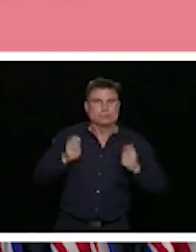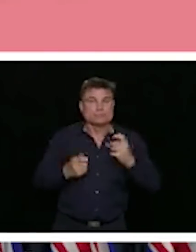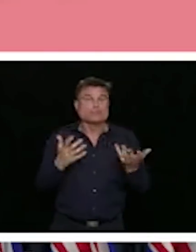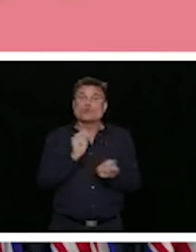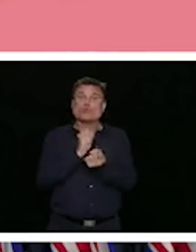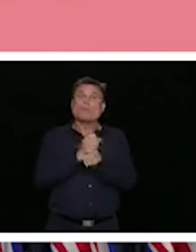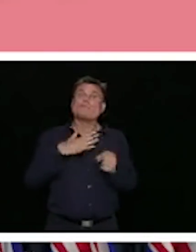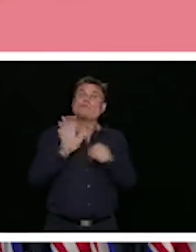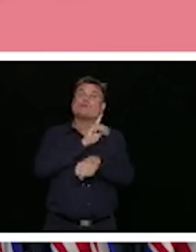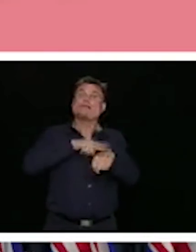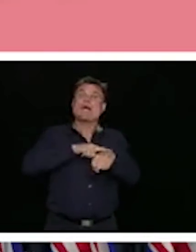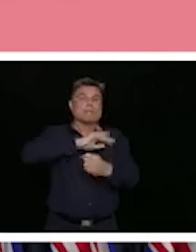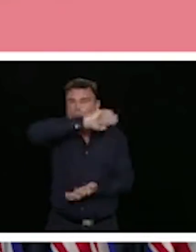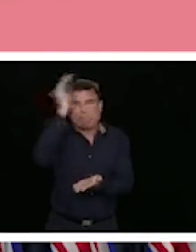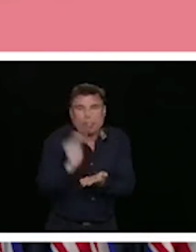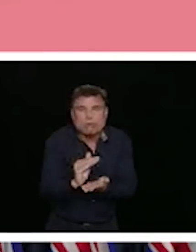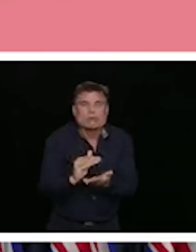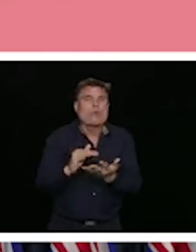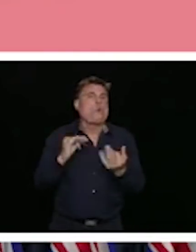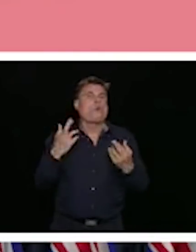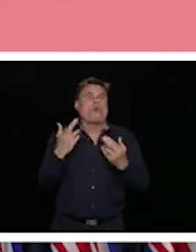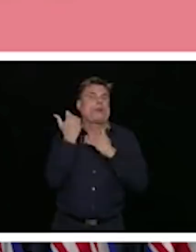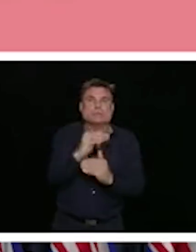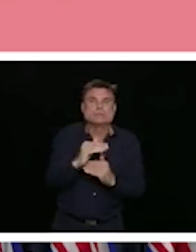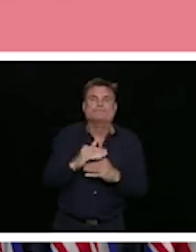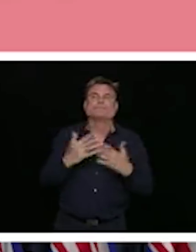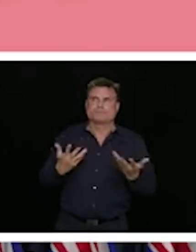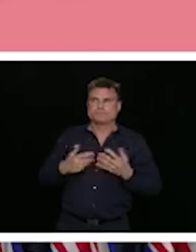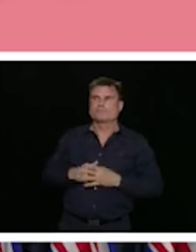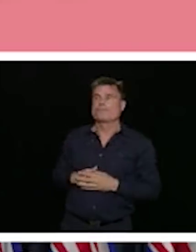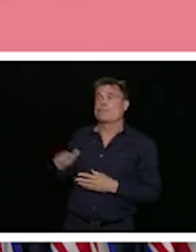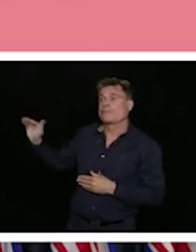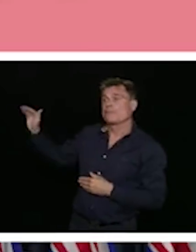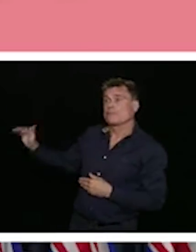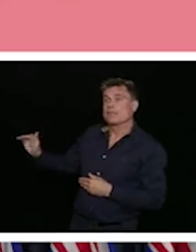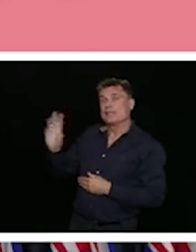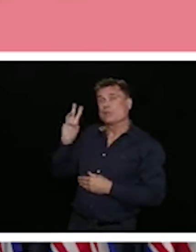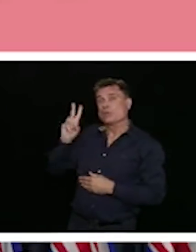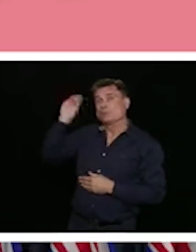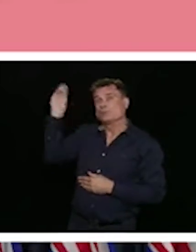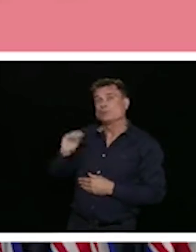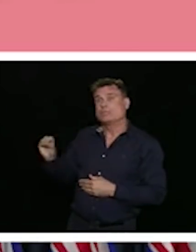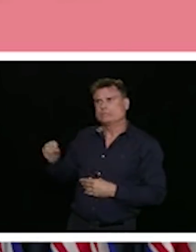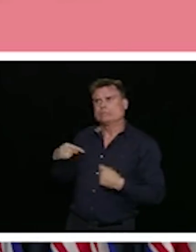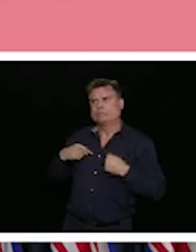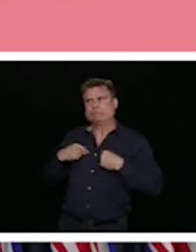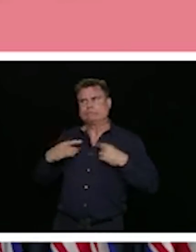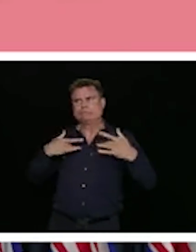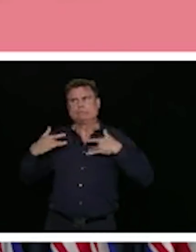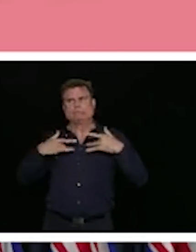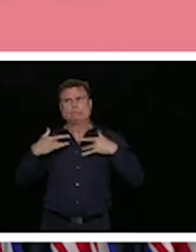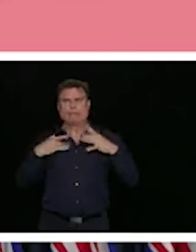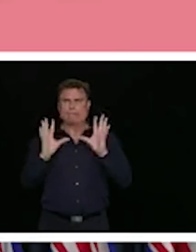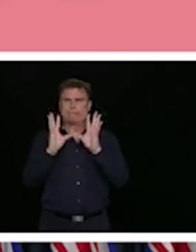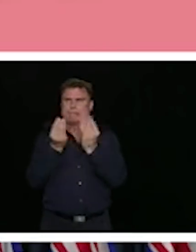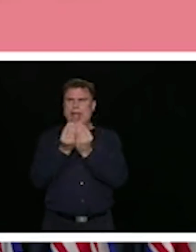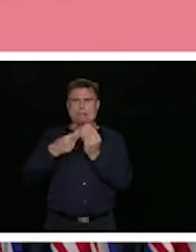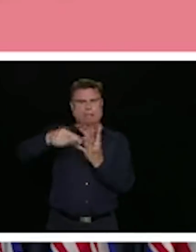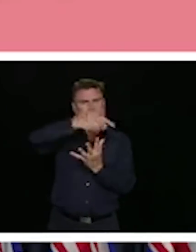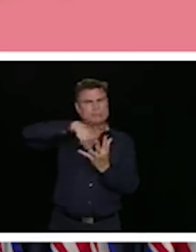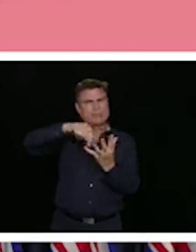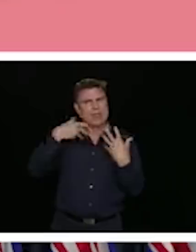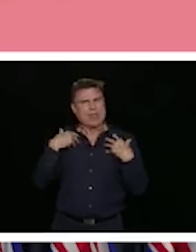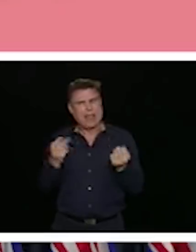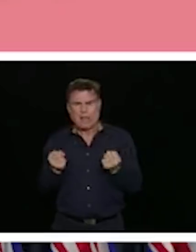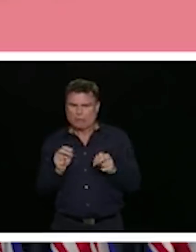Two-thirds of people as well were very concerned about family members and their health and the fact that they vulnerable to